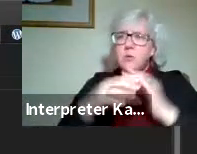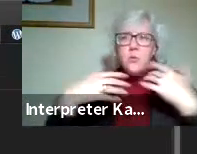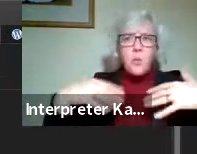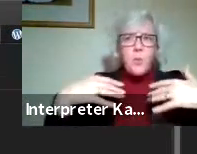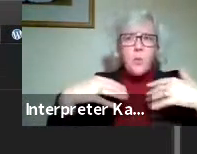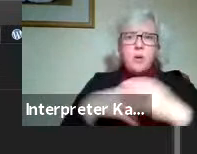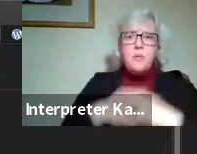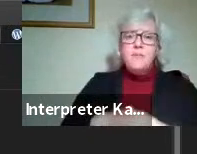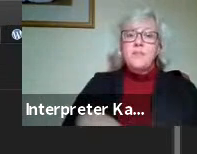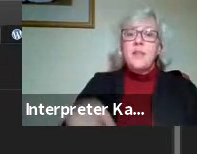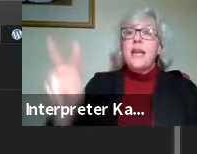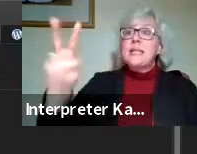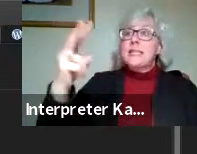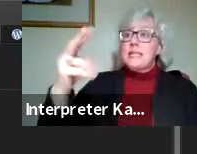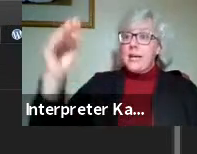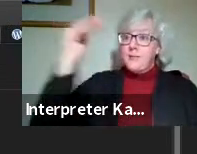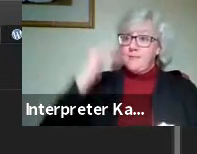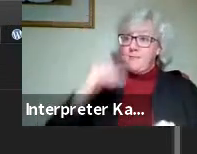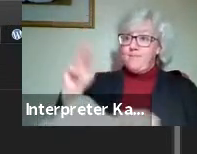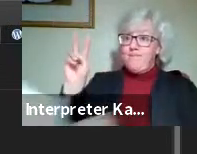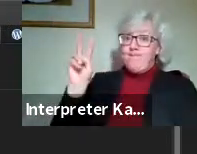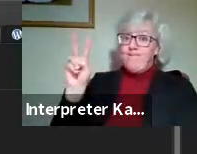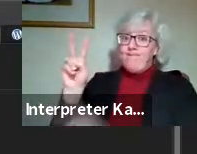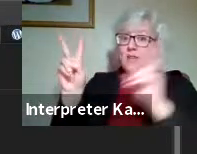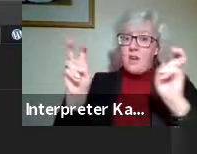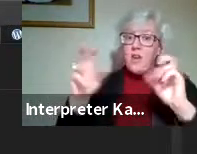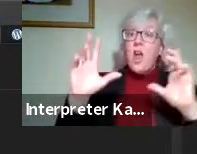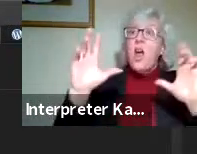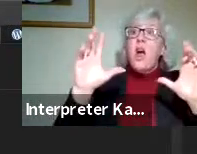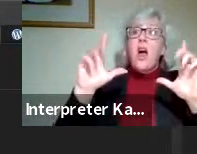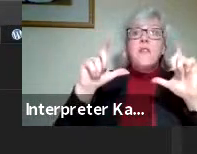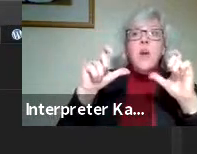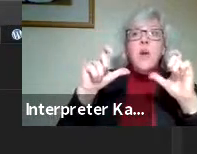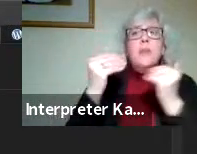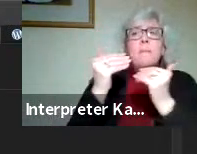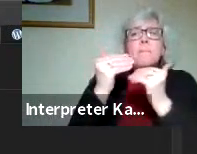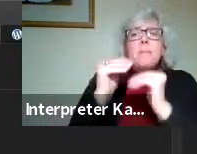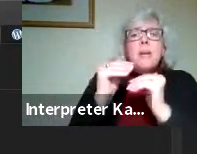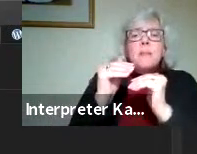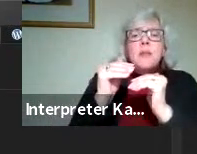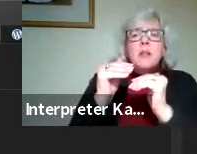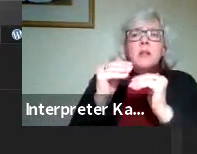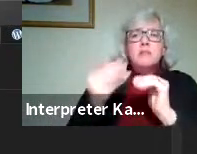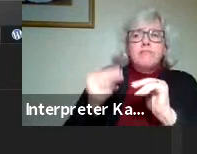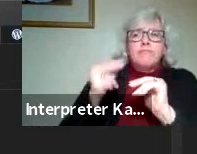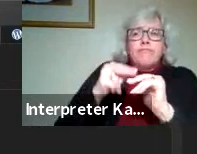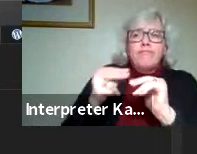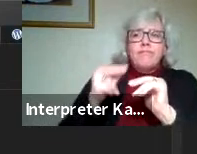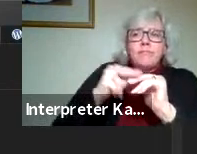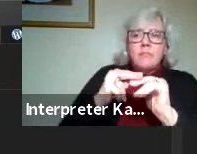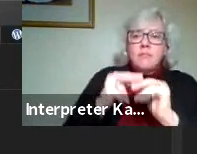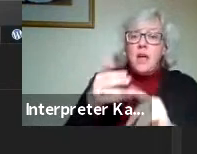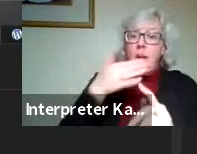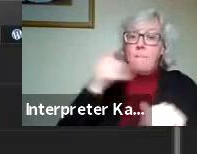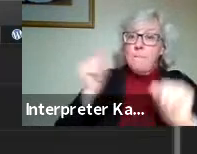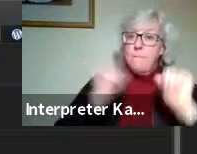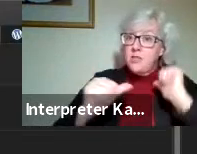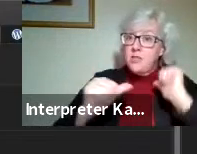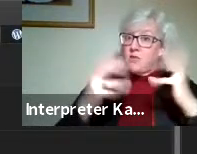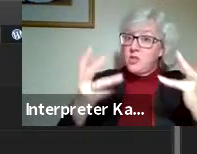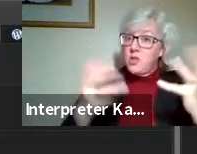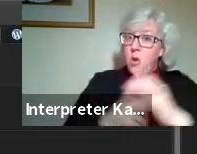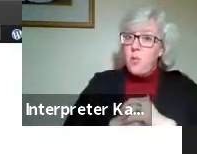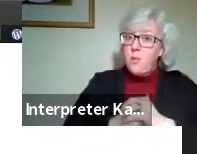In our second subcategory, photography with minimal post enhancement, we have Best of Show this year